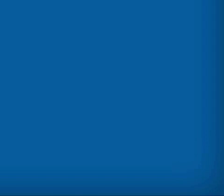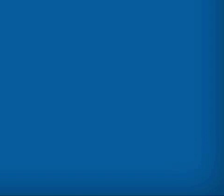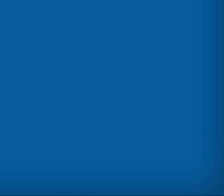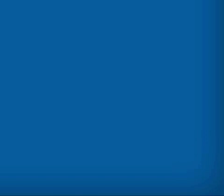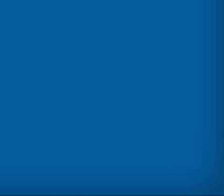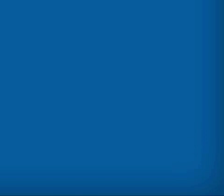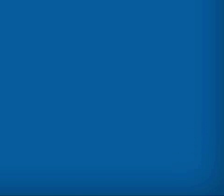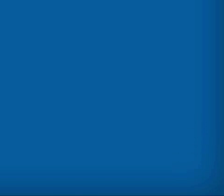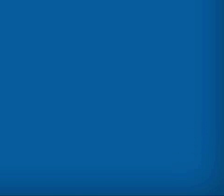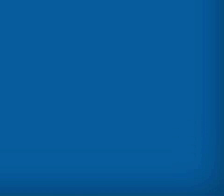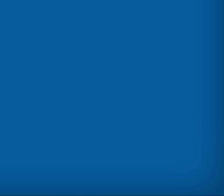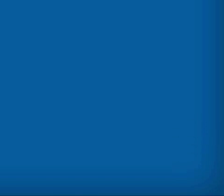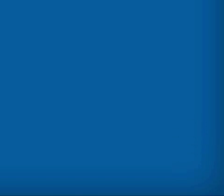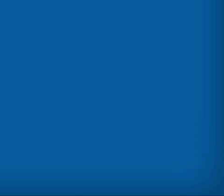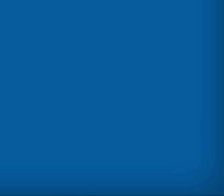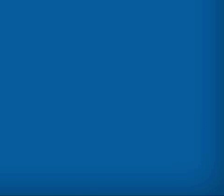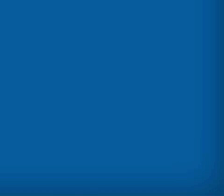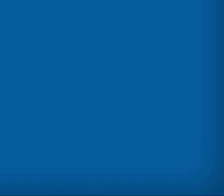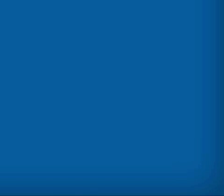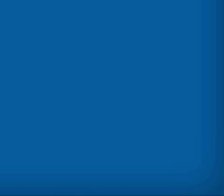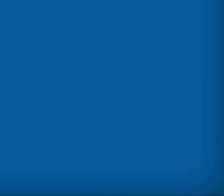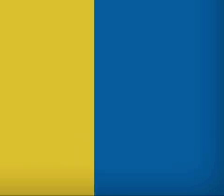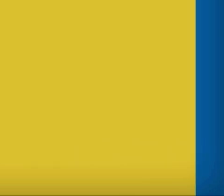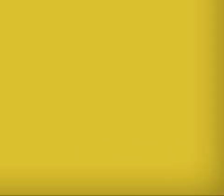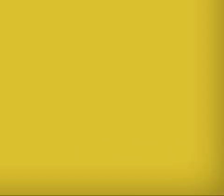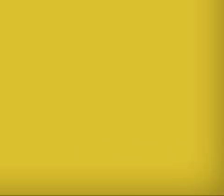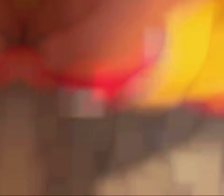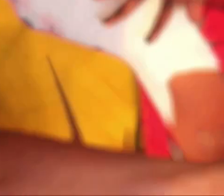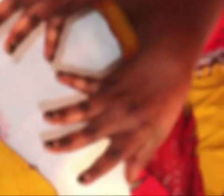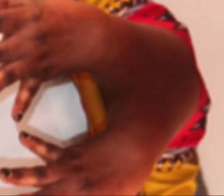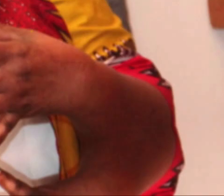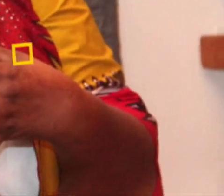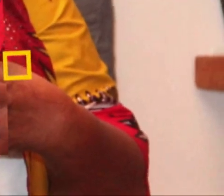making